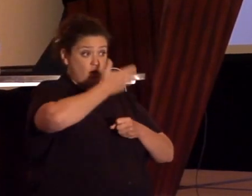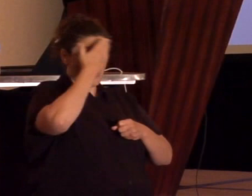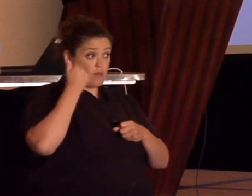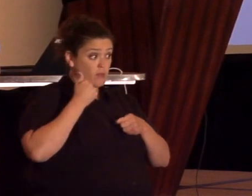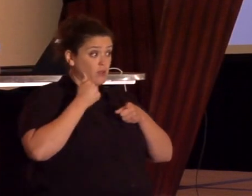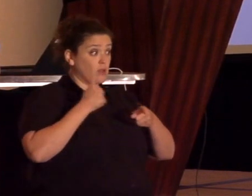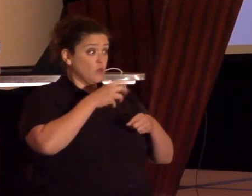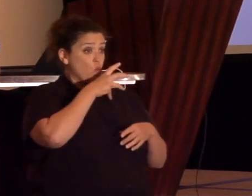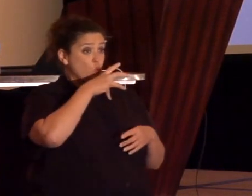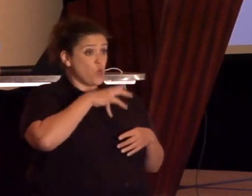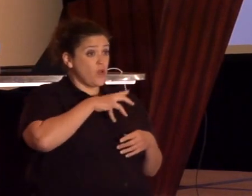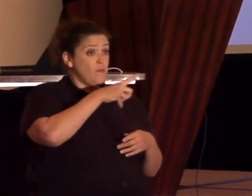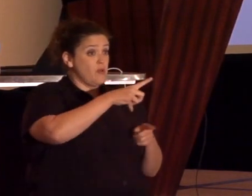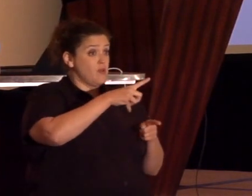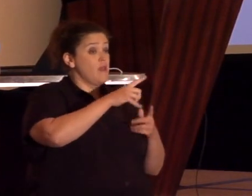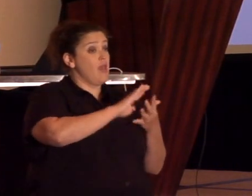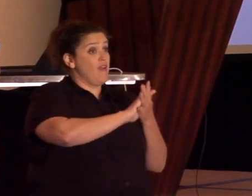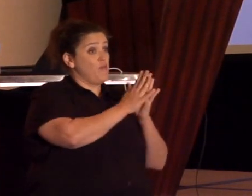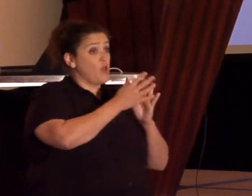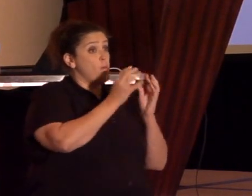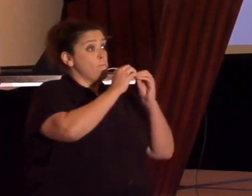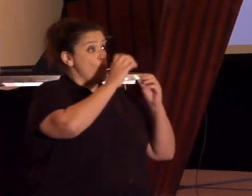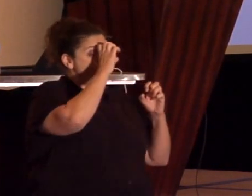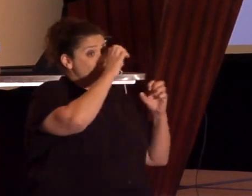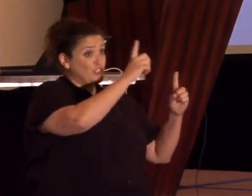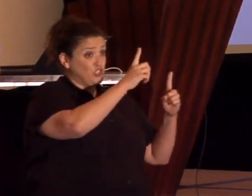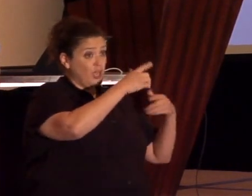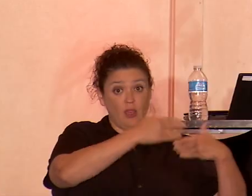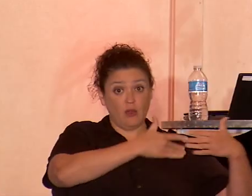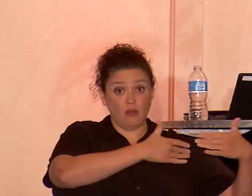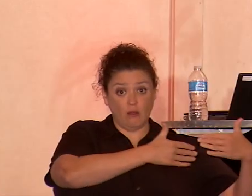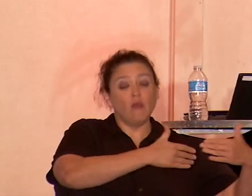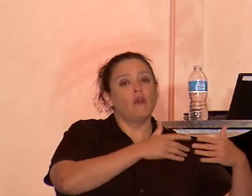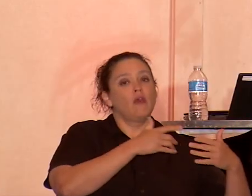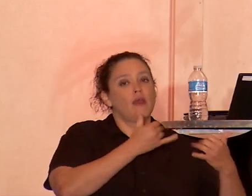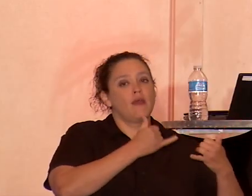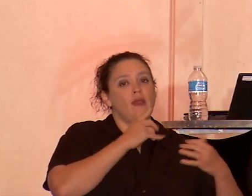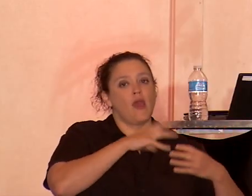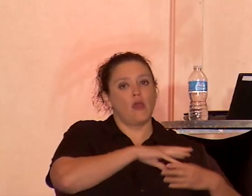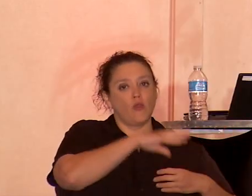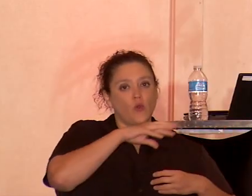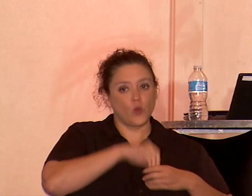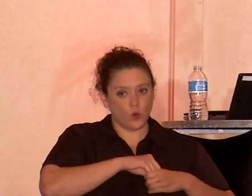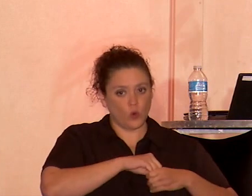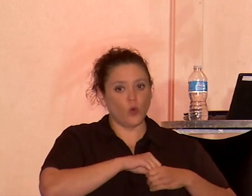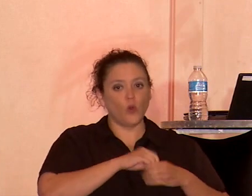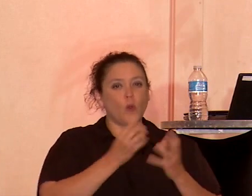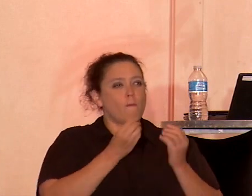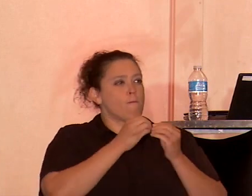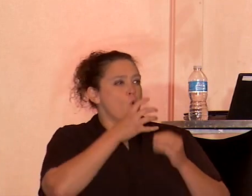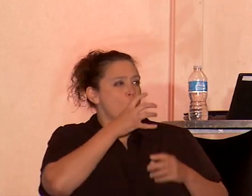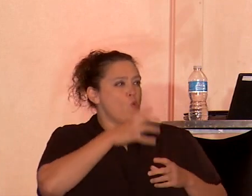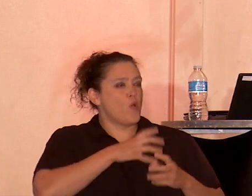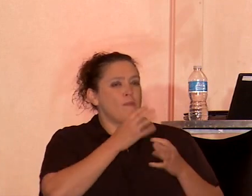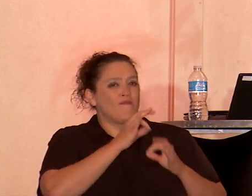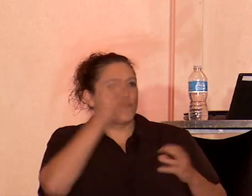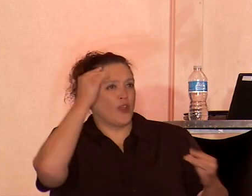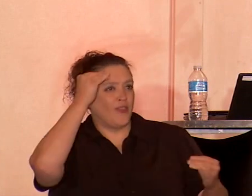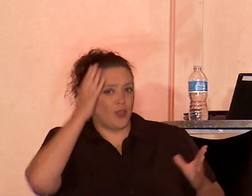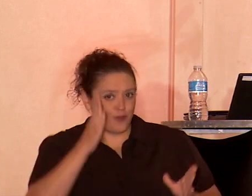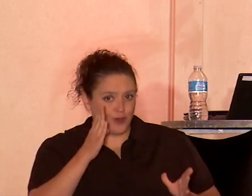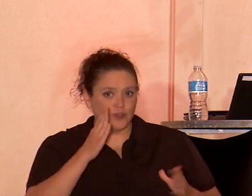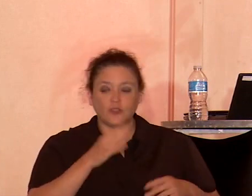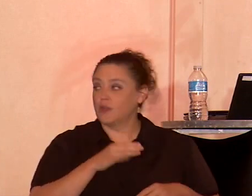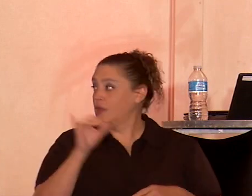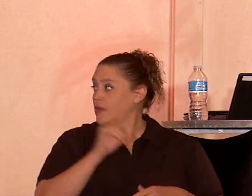of women of color, there's been a move to include forerunning feminist free thinkers of color like